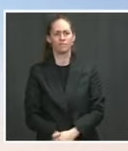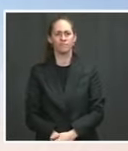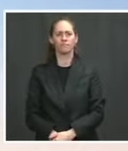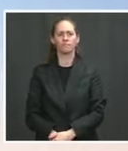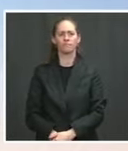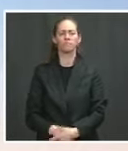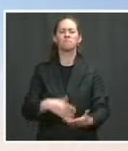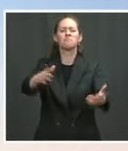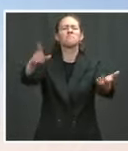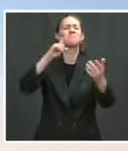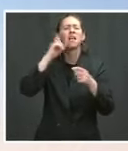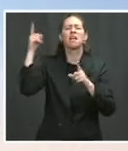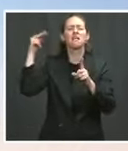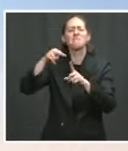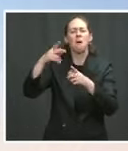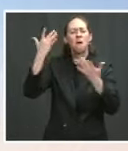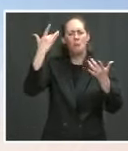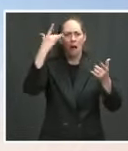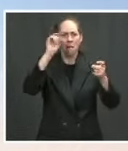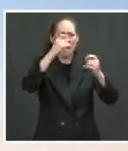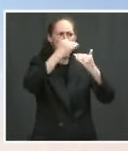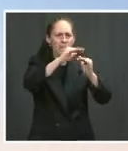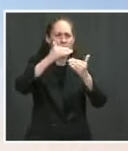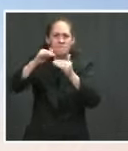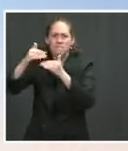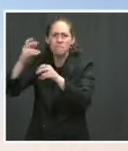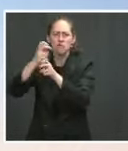to exercise their right to vote across the country. Thanks, Jen. Go ahead. you.